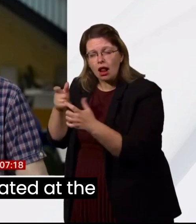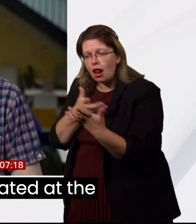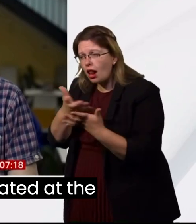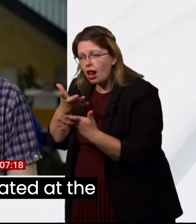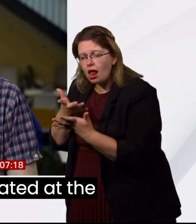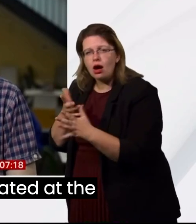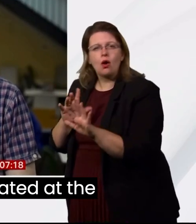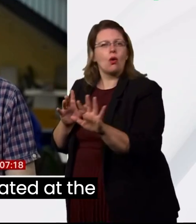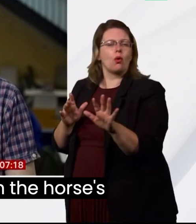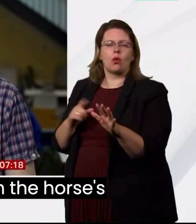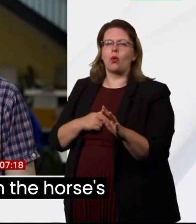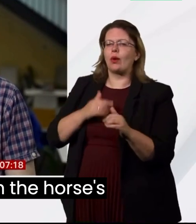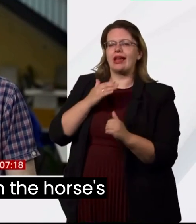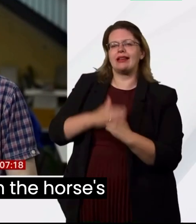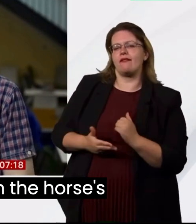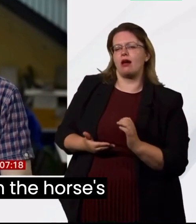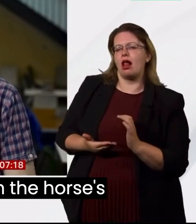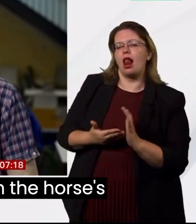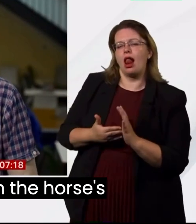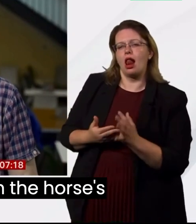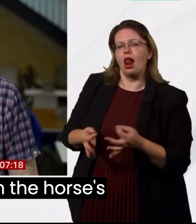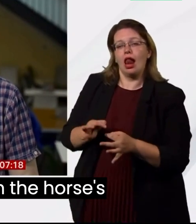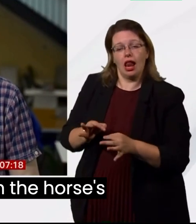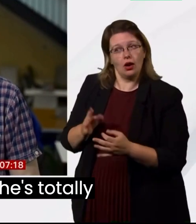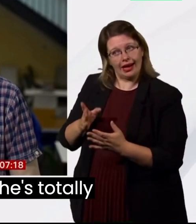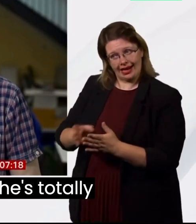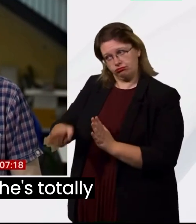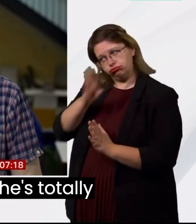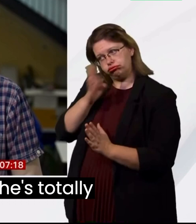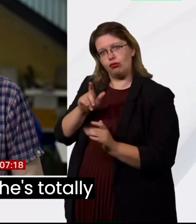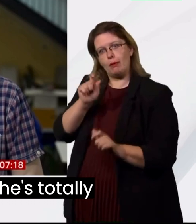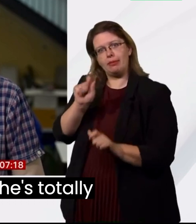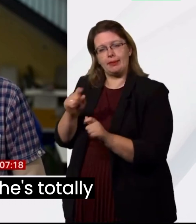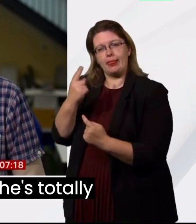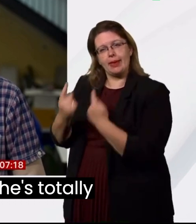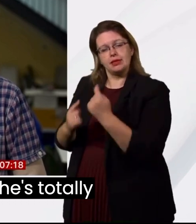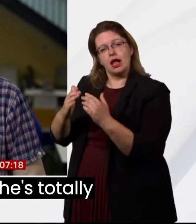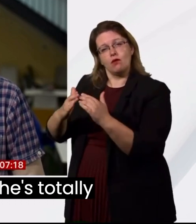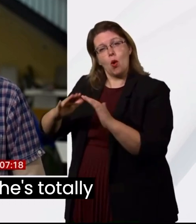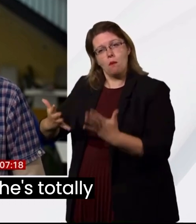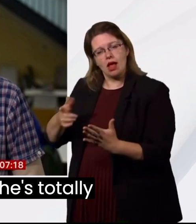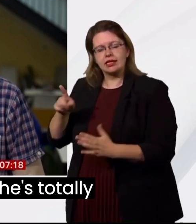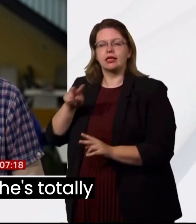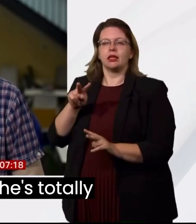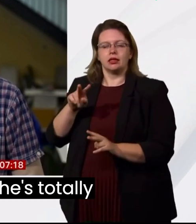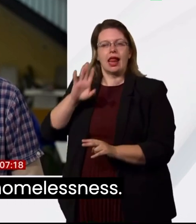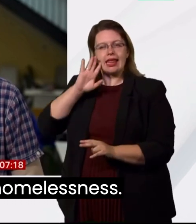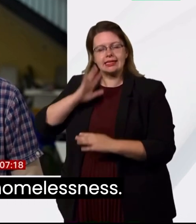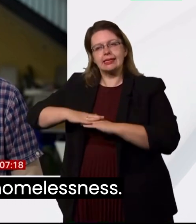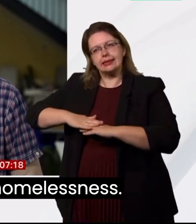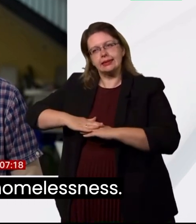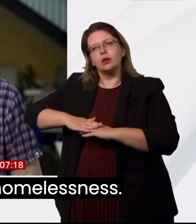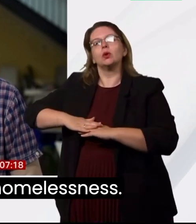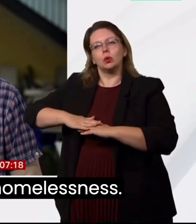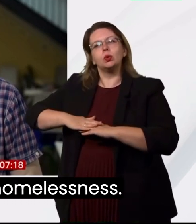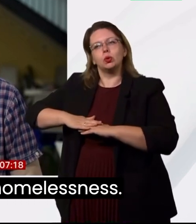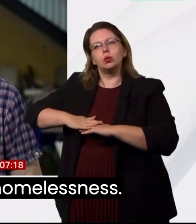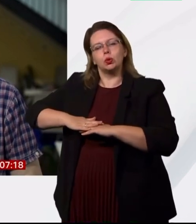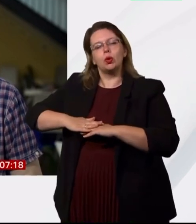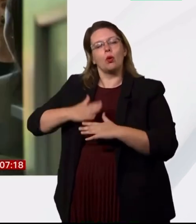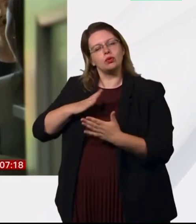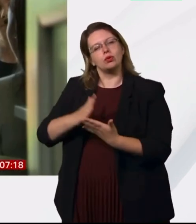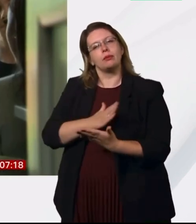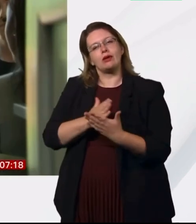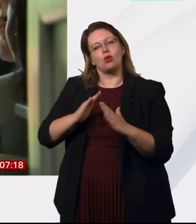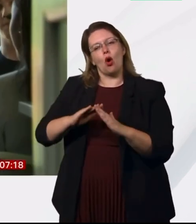Nothing is ever sugar-coated at the passage. He hears it from the horse's mouth and I know that he's totally passionate about ending homelessness.